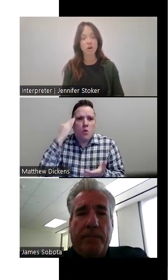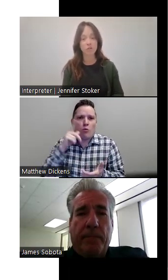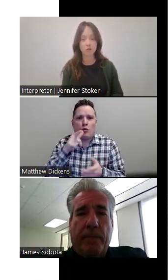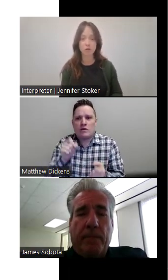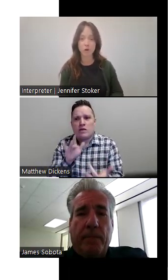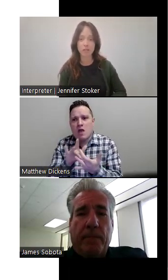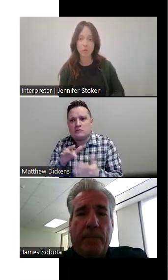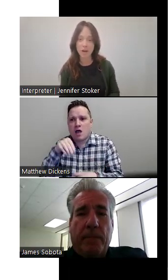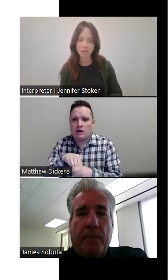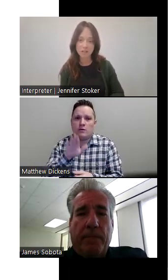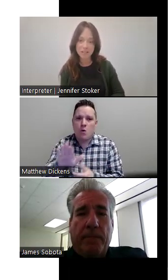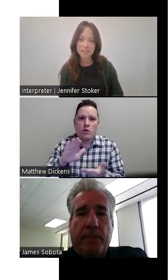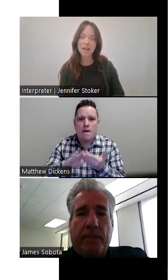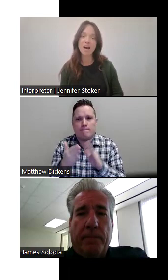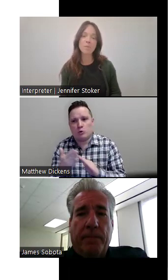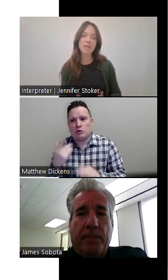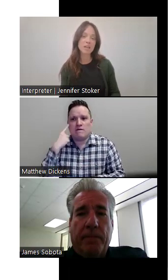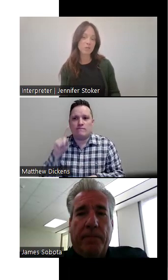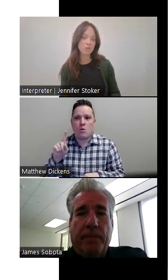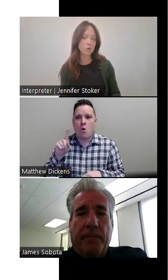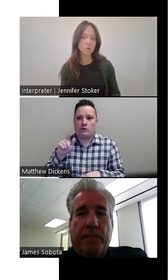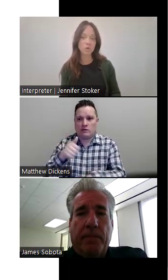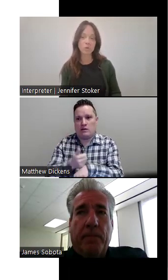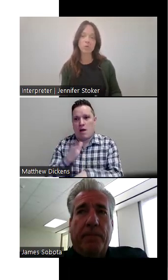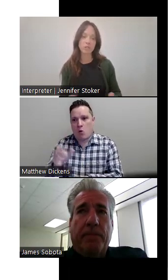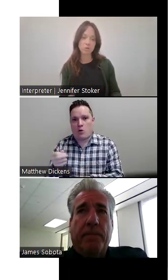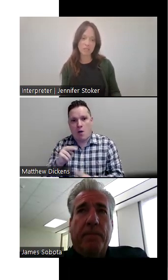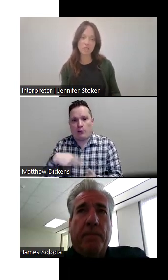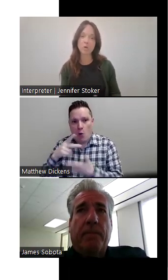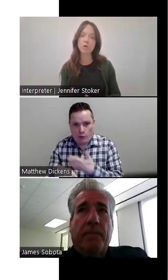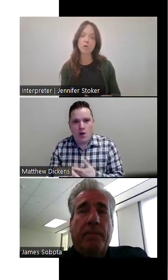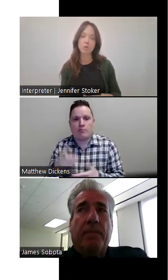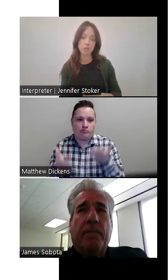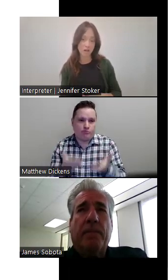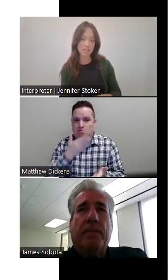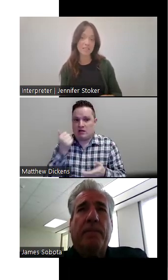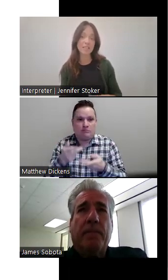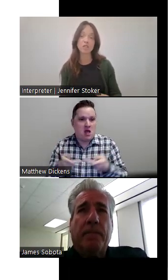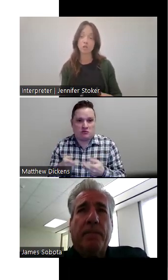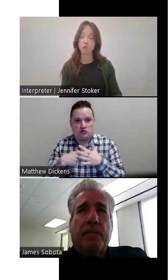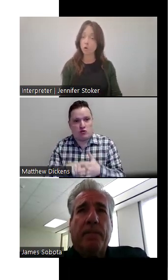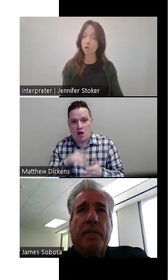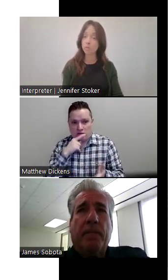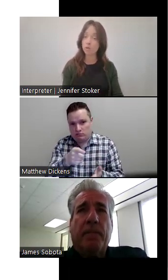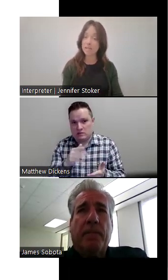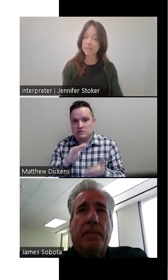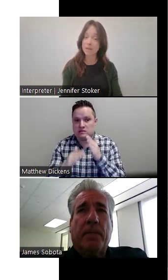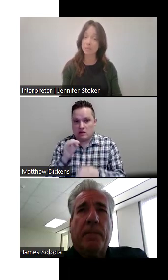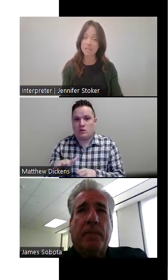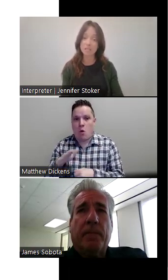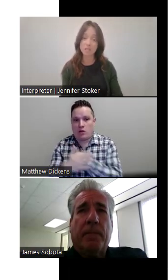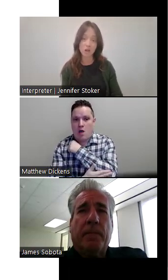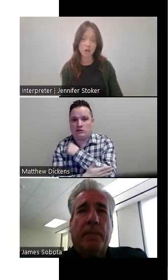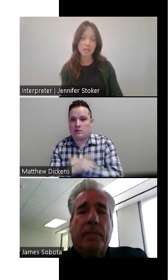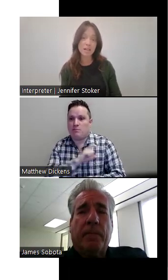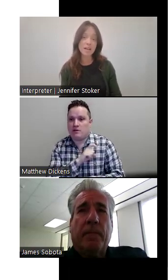some questions for Officer Sabota as well. If you need to know who to contact in your local community, the